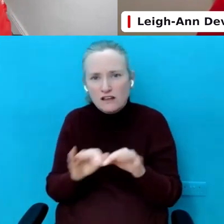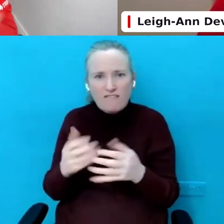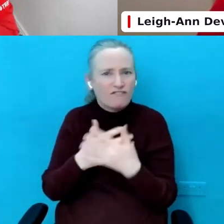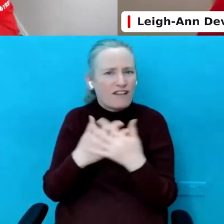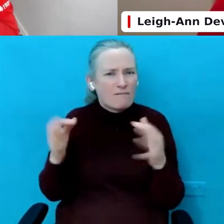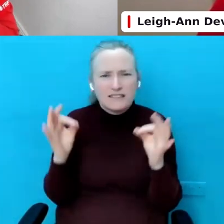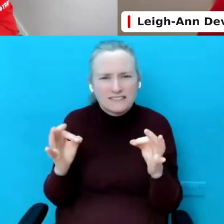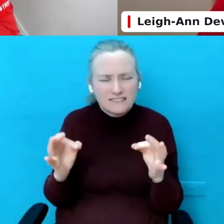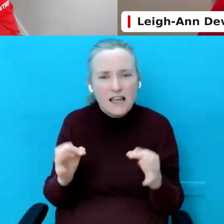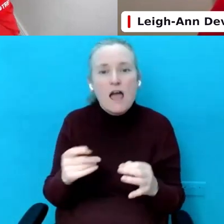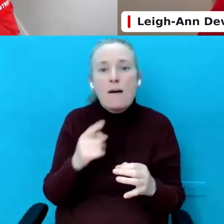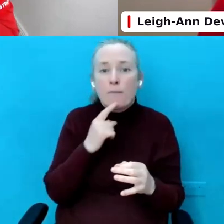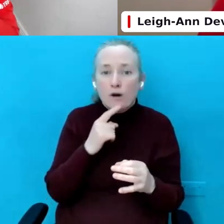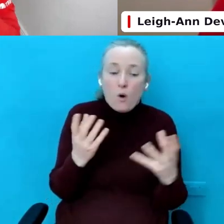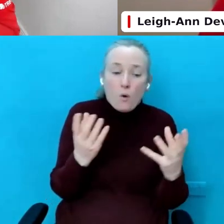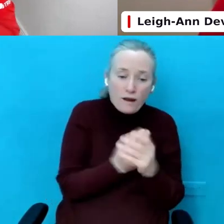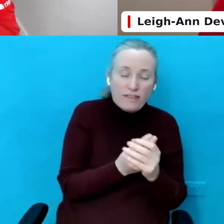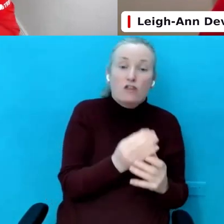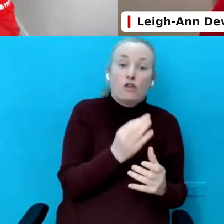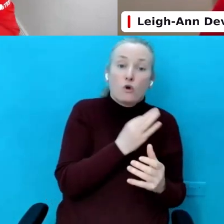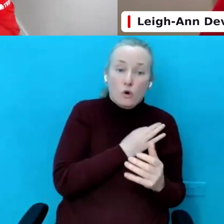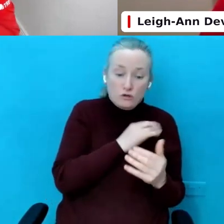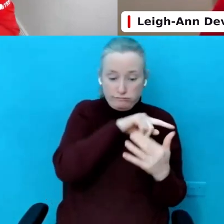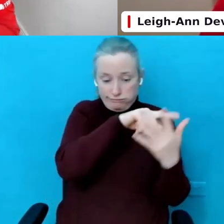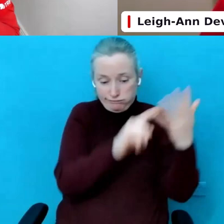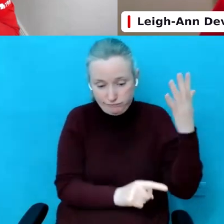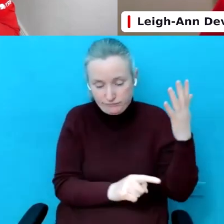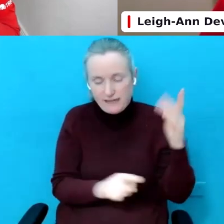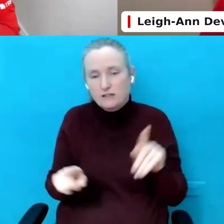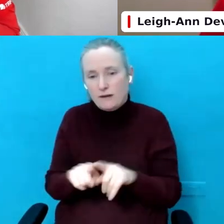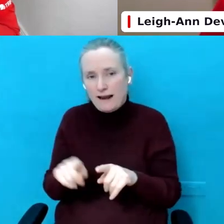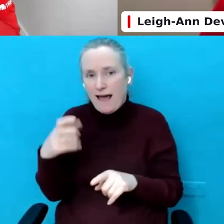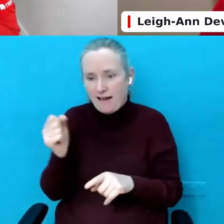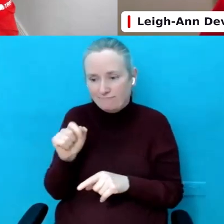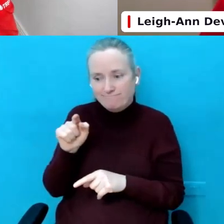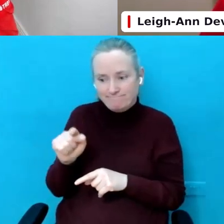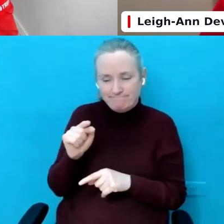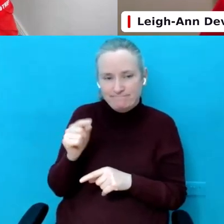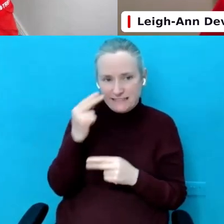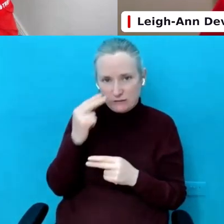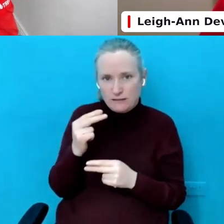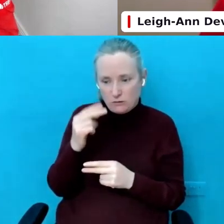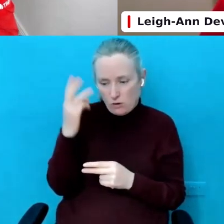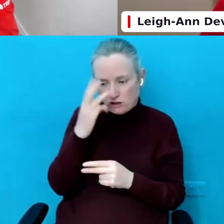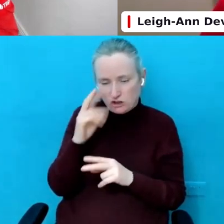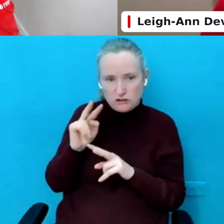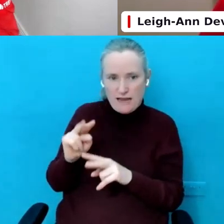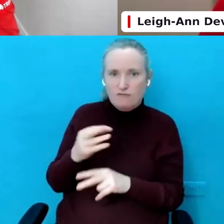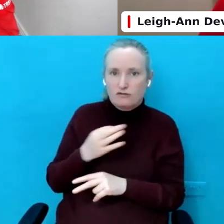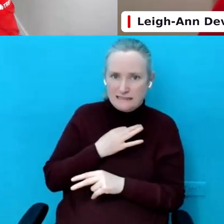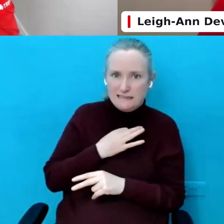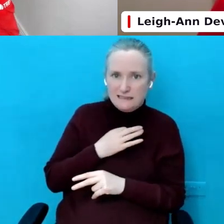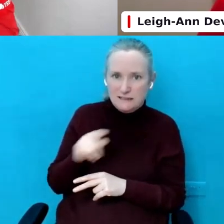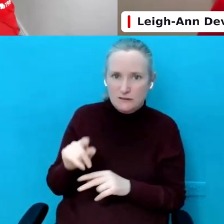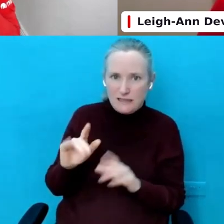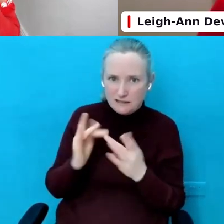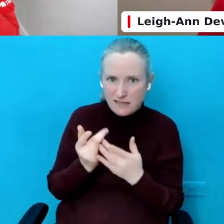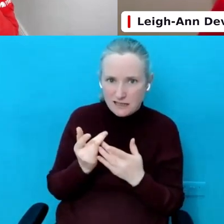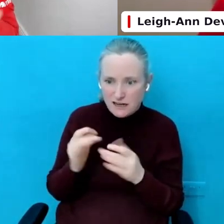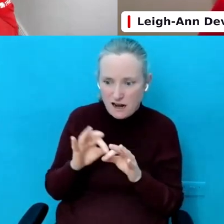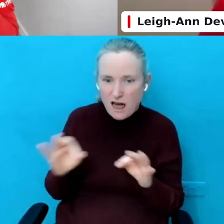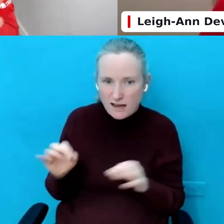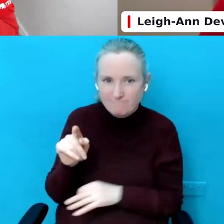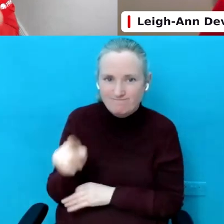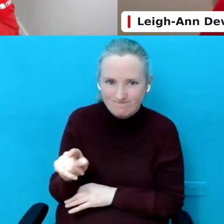obviously, with the good stuff, there is also what we need to be conscious of, the risks with the Internet and everything online. And